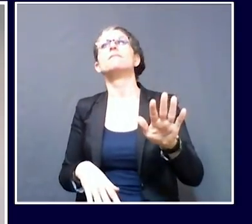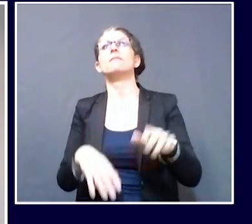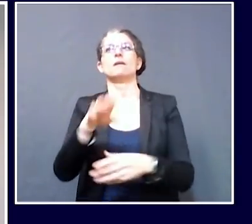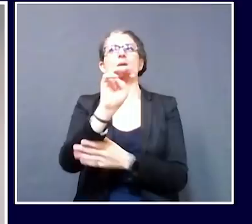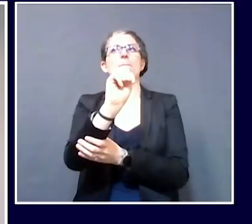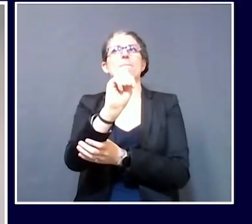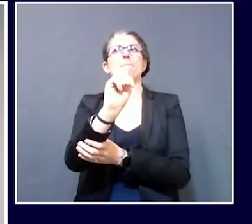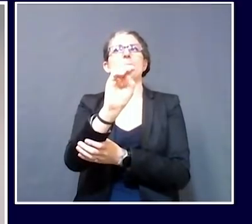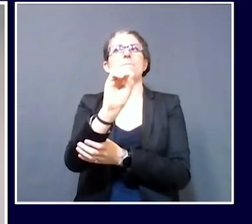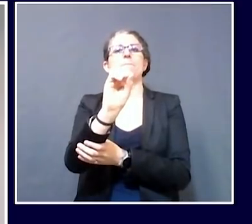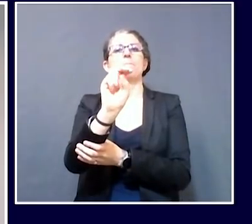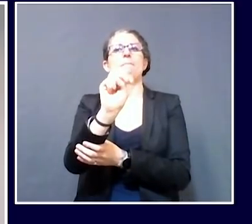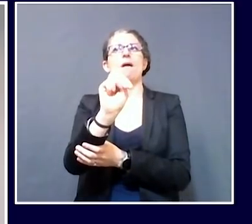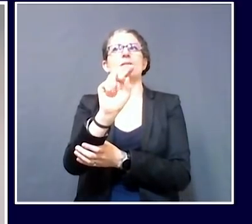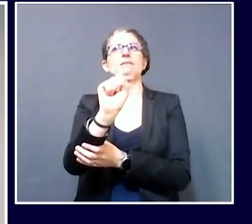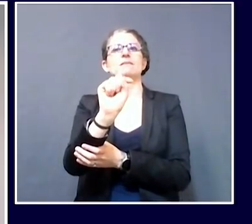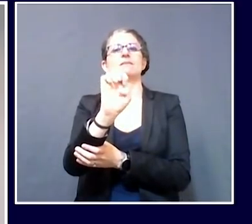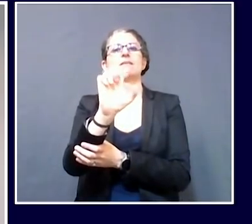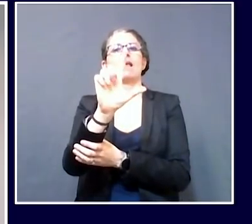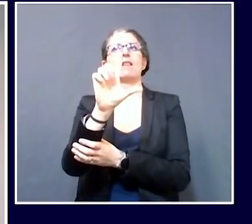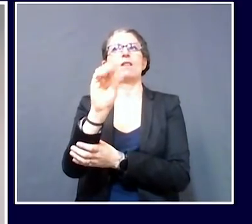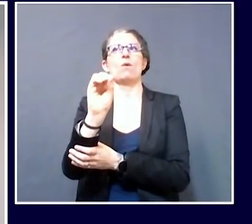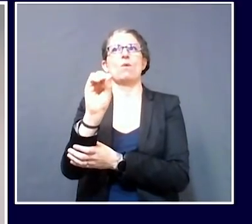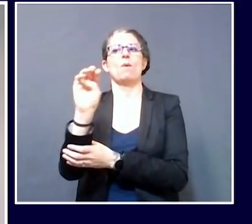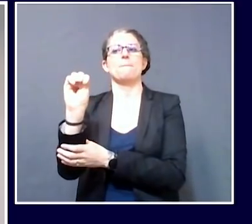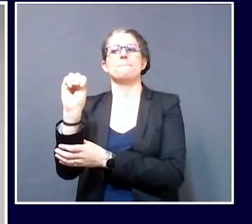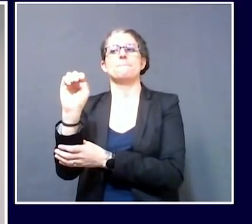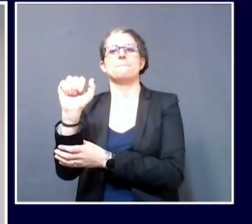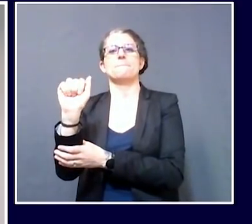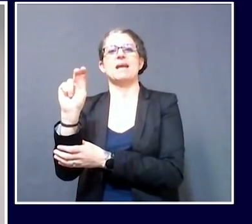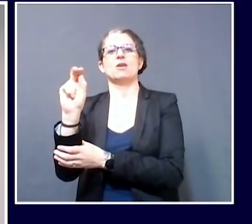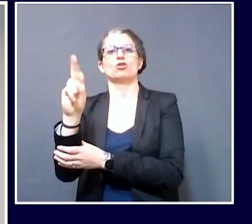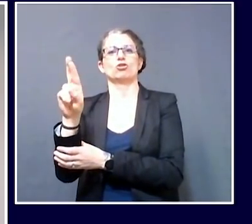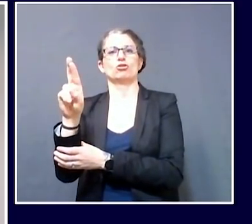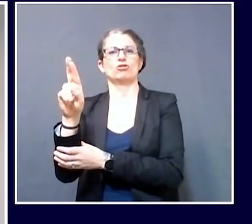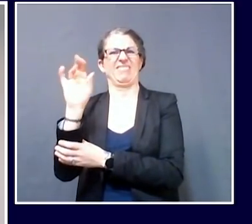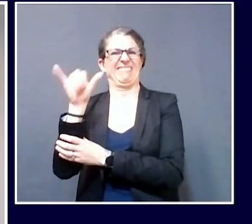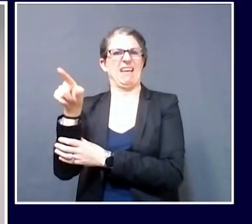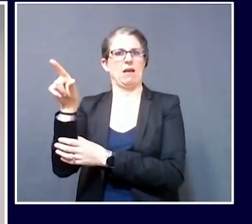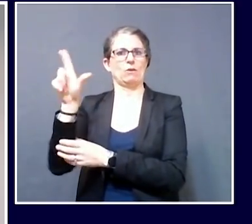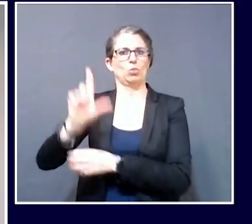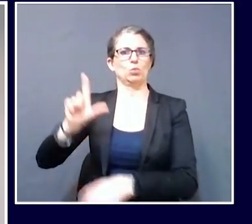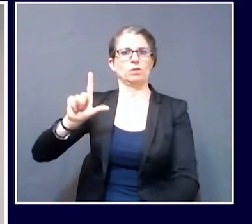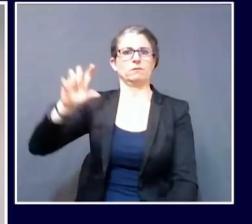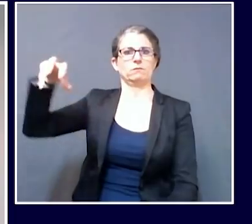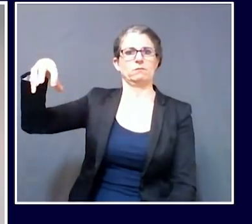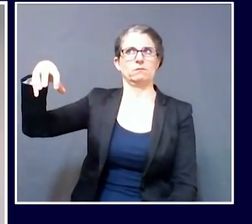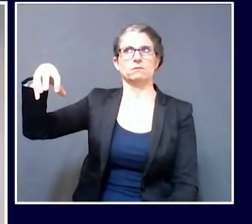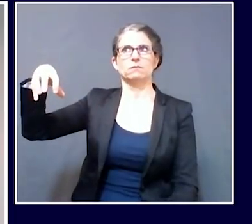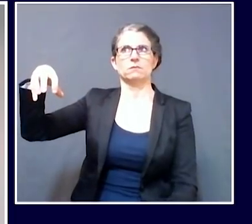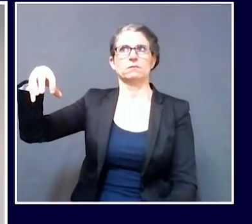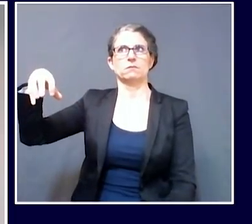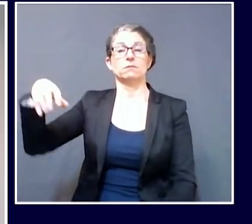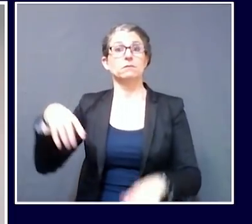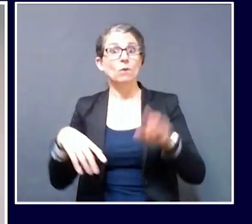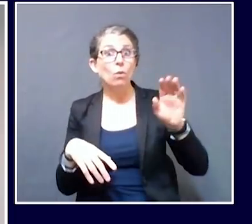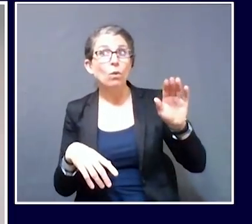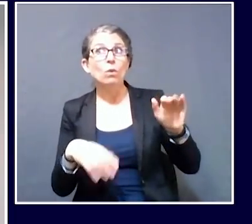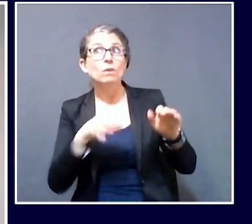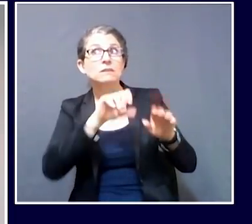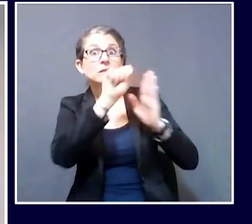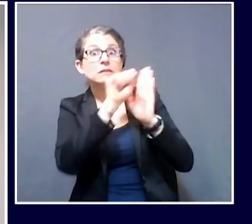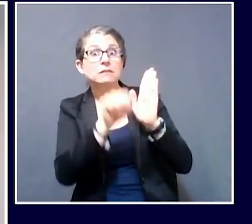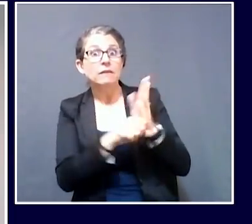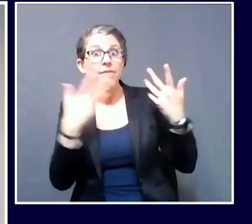Manor in the Lewiston area. And is the state offering universal testing in all of these new outbreak locations? That